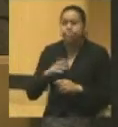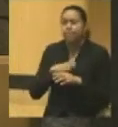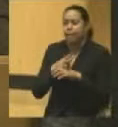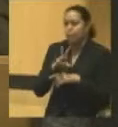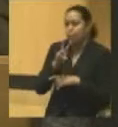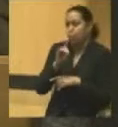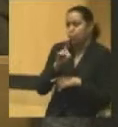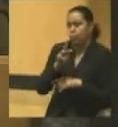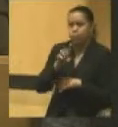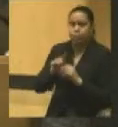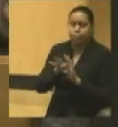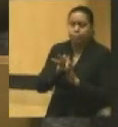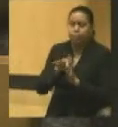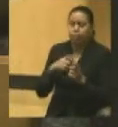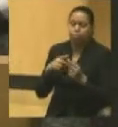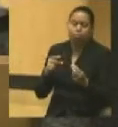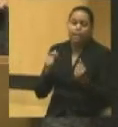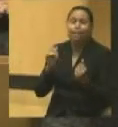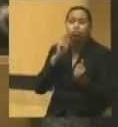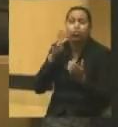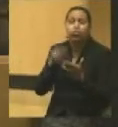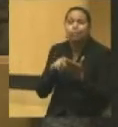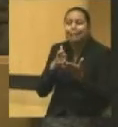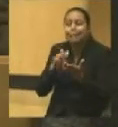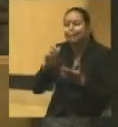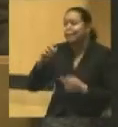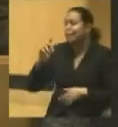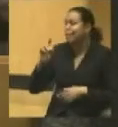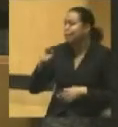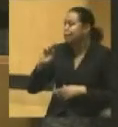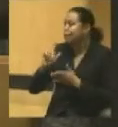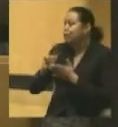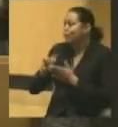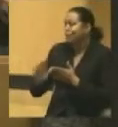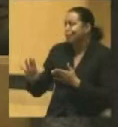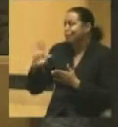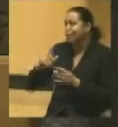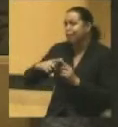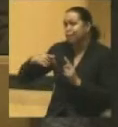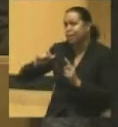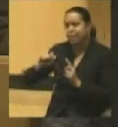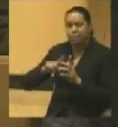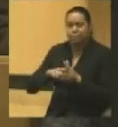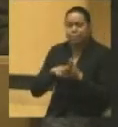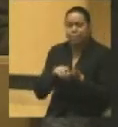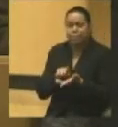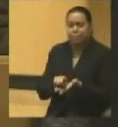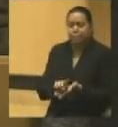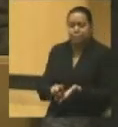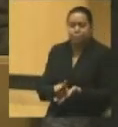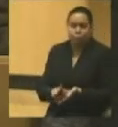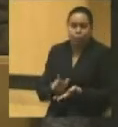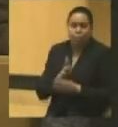nomination. And if you pick up any Pennsylvania Democratic newspaper in, say, the first couple of weeks after the Woodward